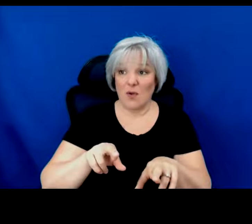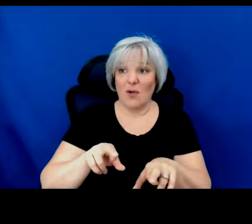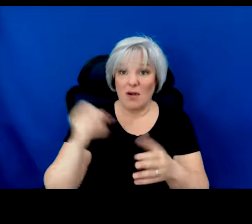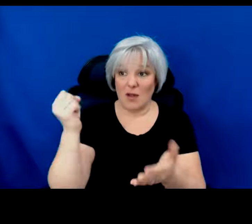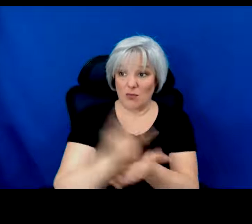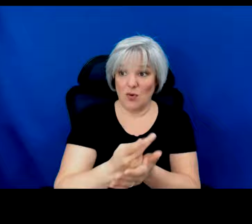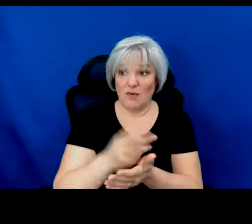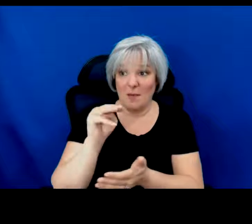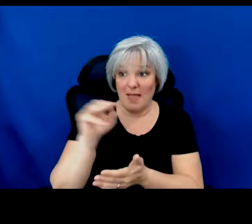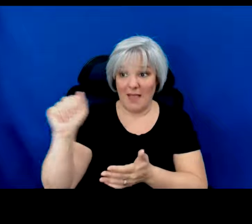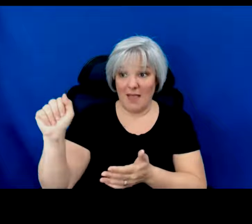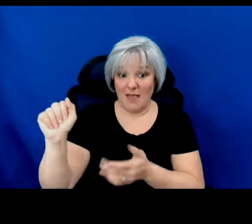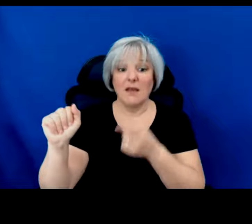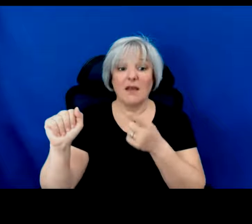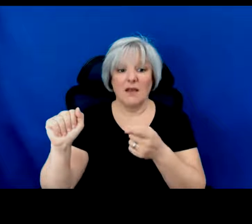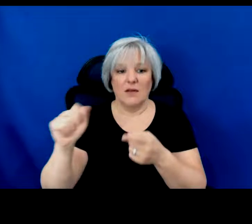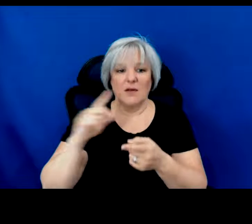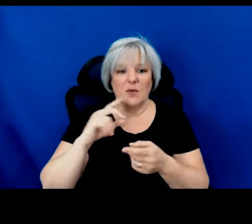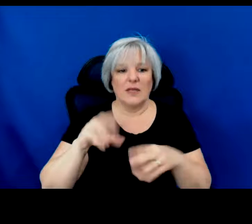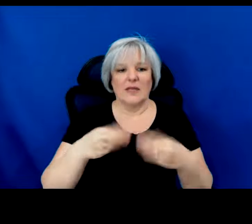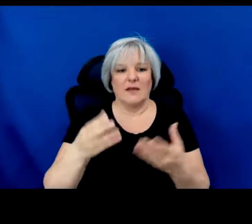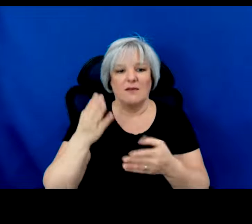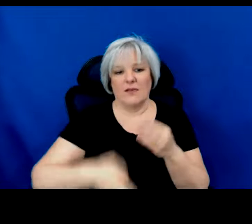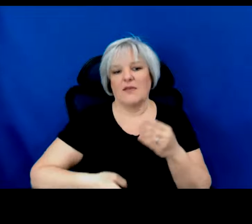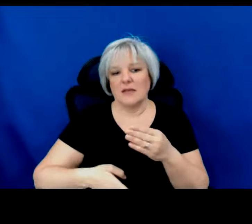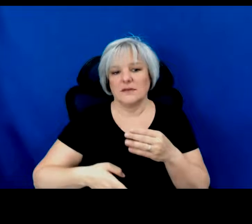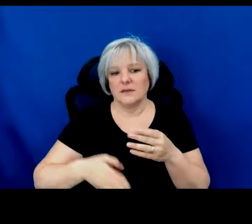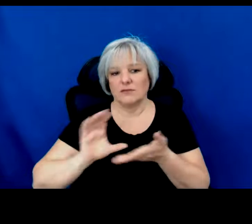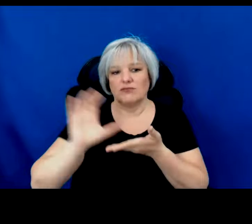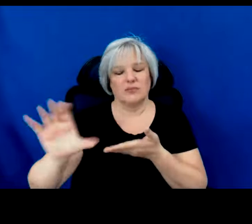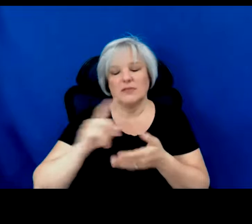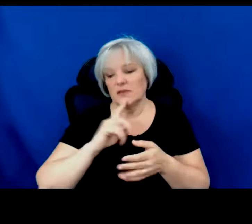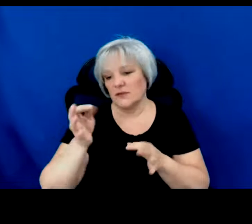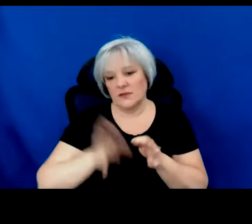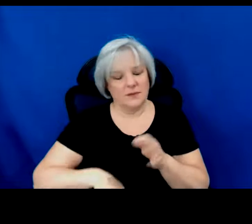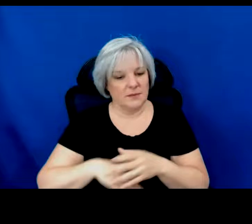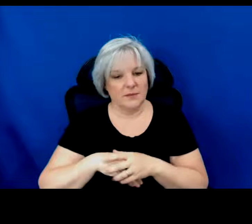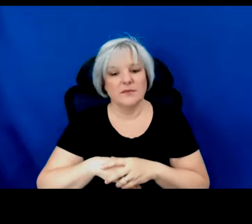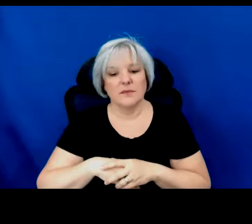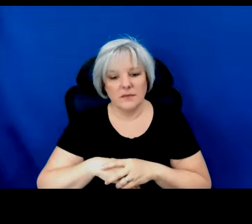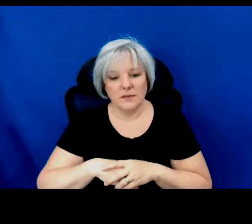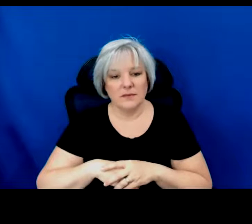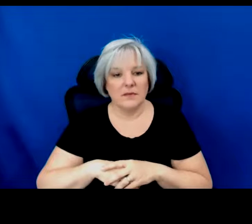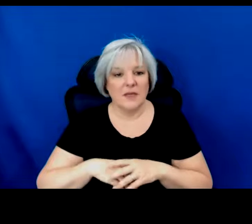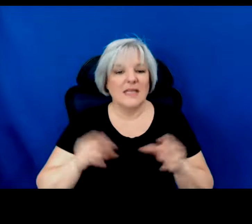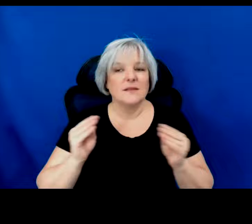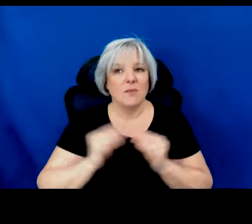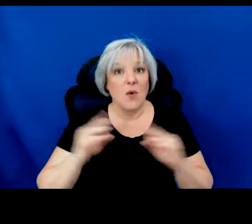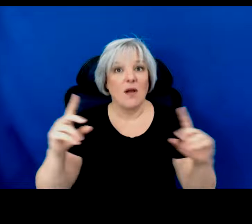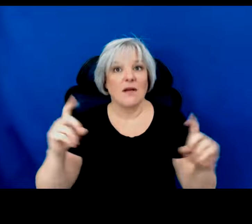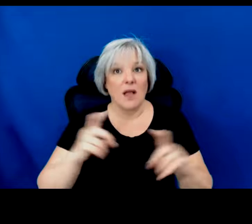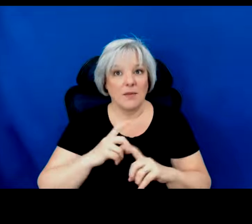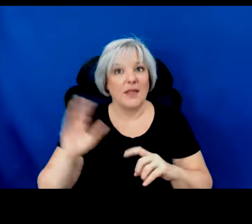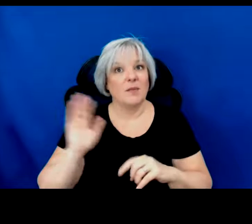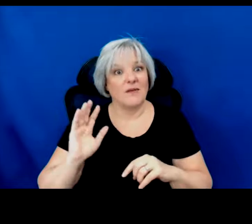approved by Mid-Atlantic, we cash you out with the rest of the award. It's really very simple. It's been more complicated, of course,